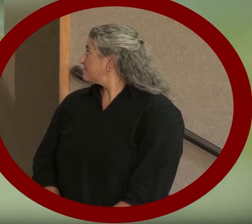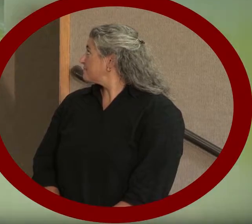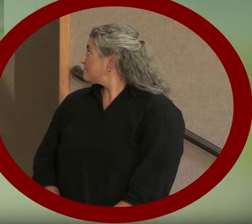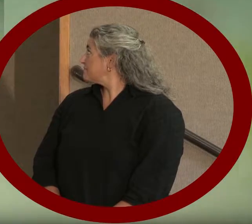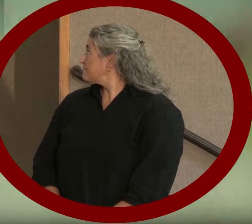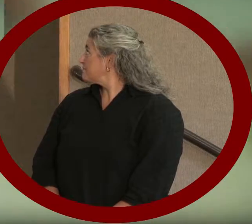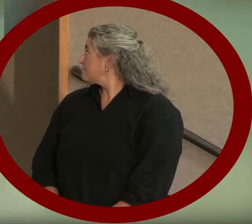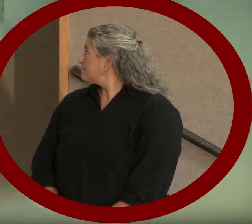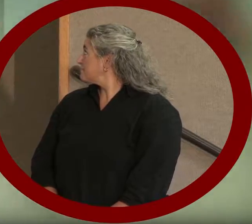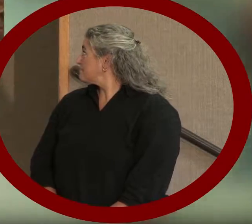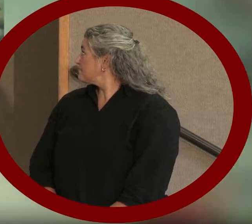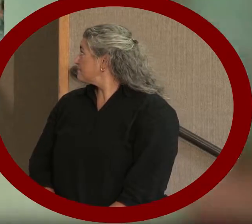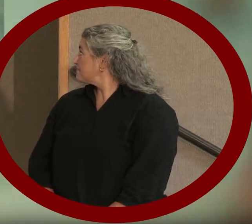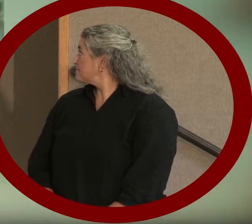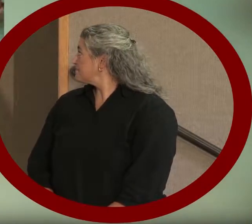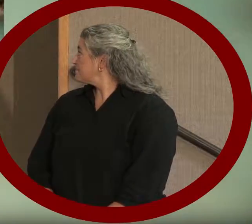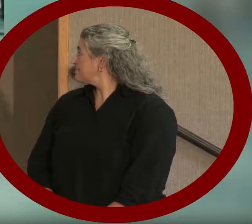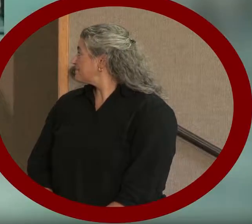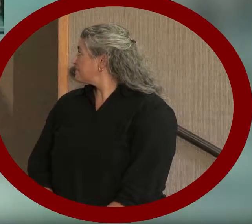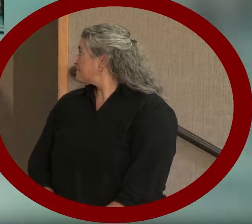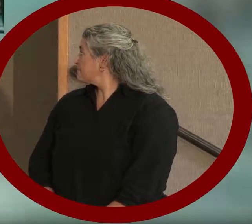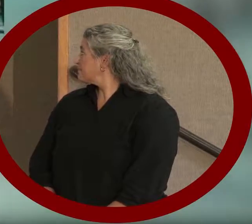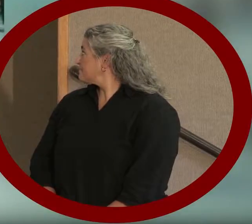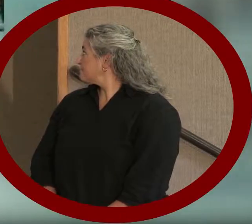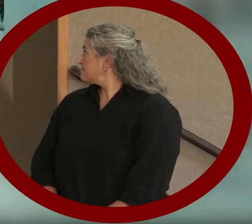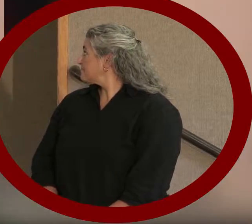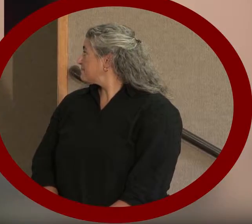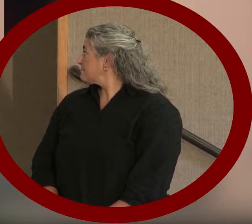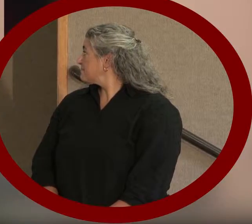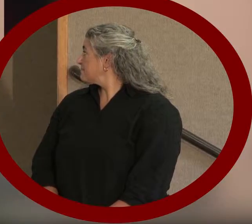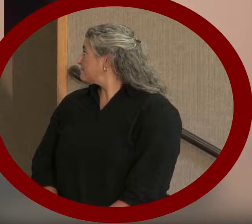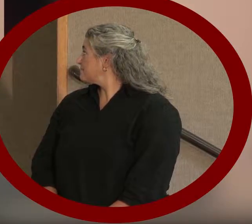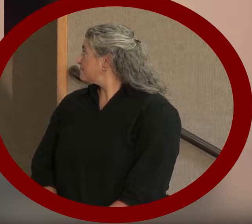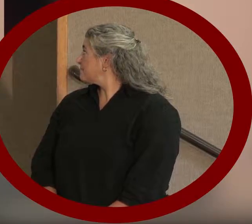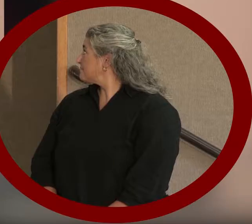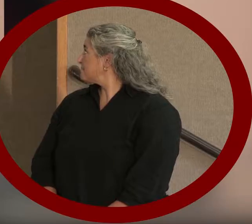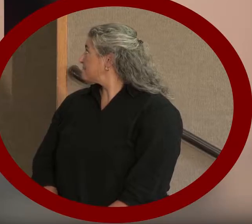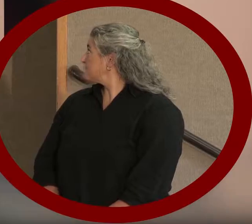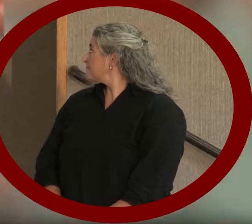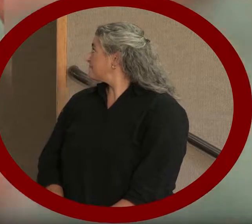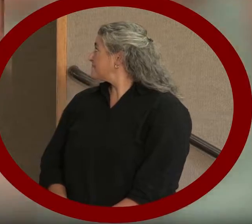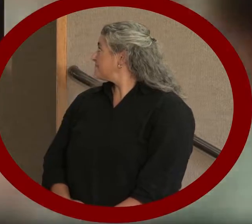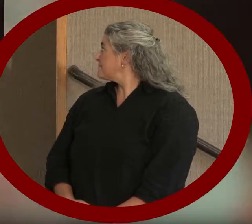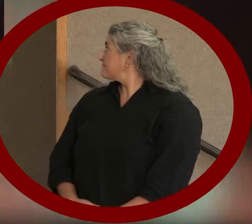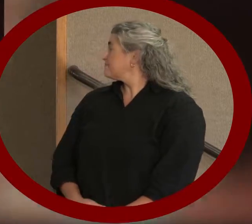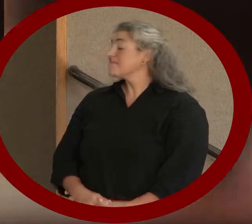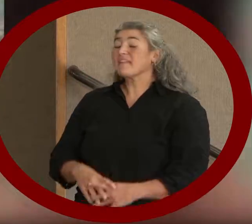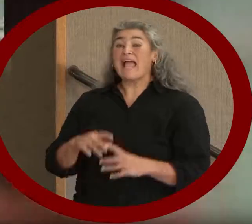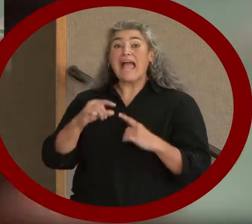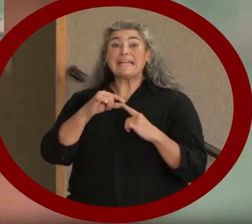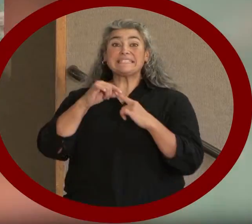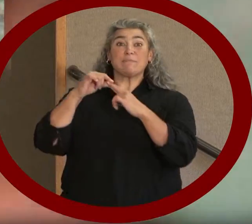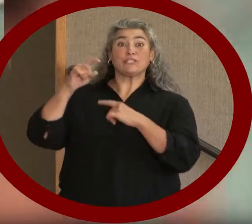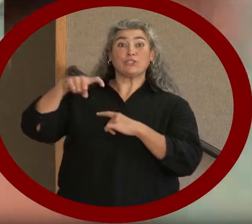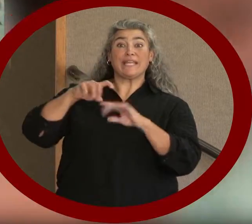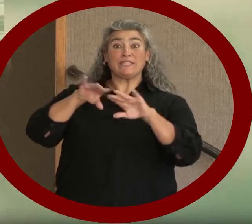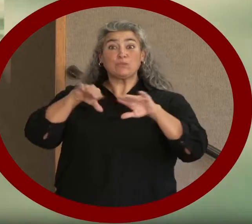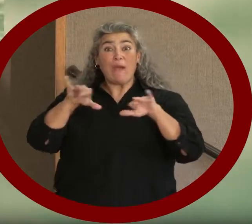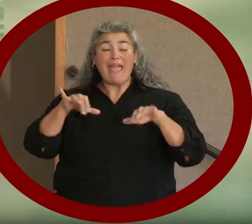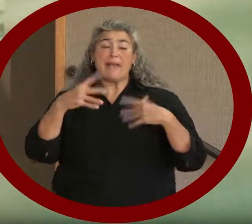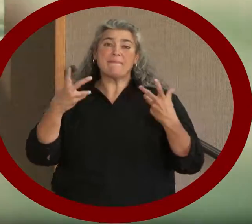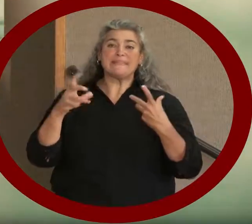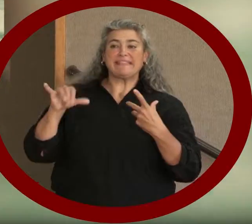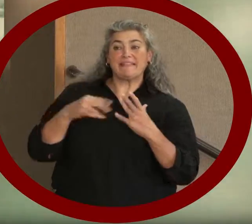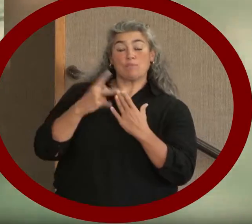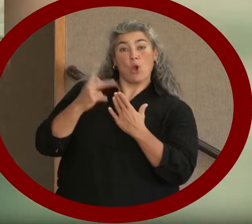We are at the Epic Center in Fort Collins at the community swimming pool getting ready for Special Needs Swim. Special Needs Swim is a program where